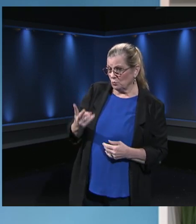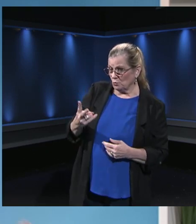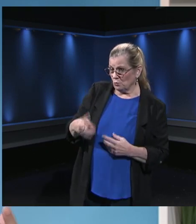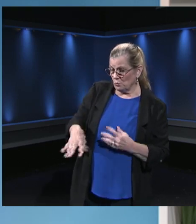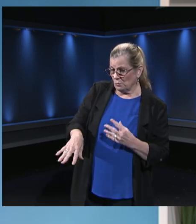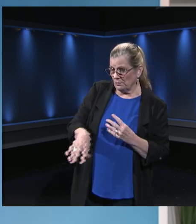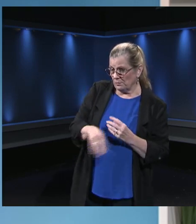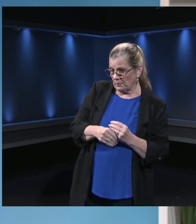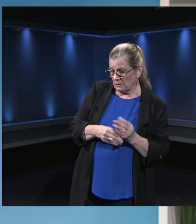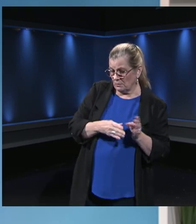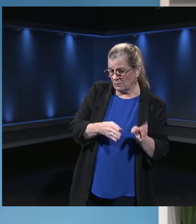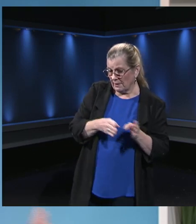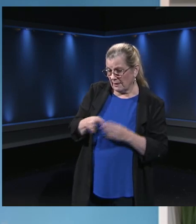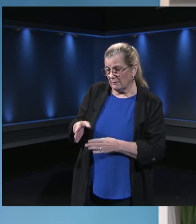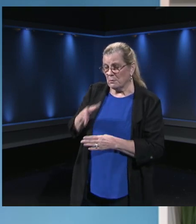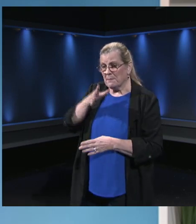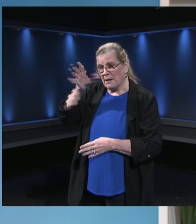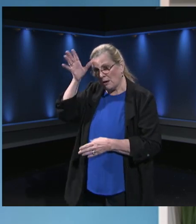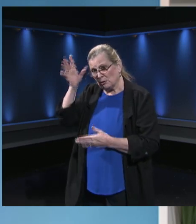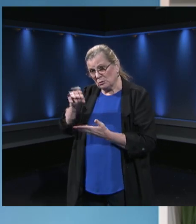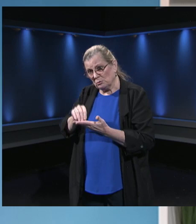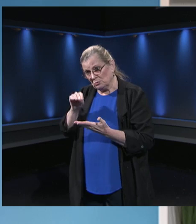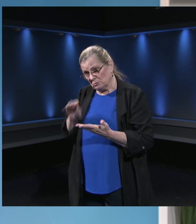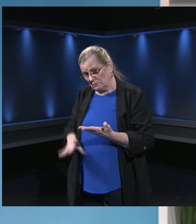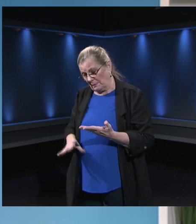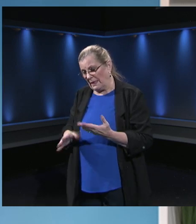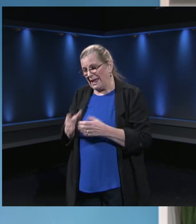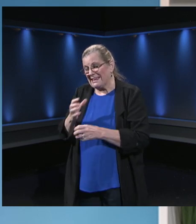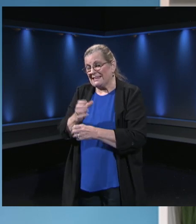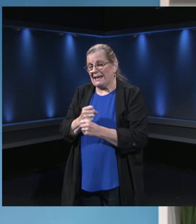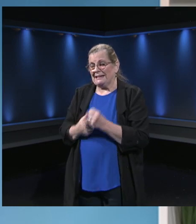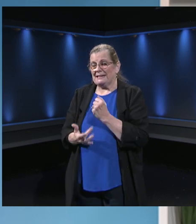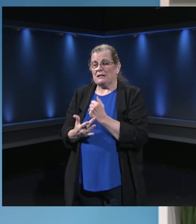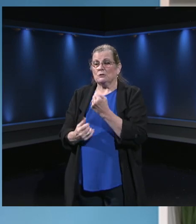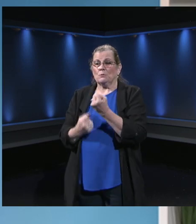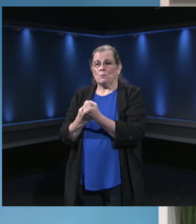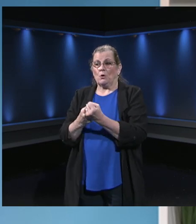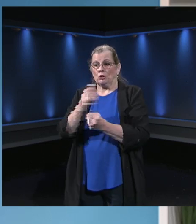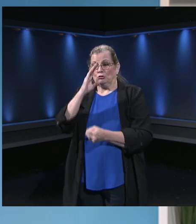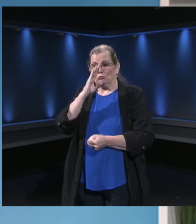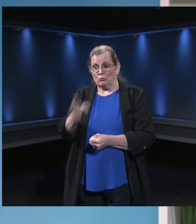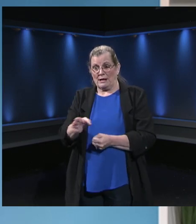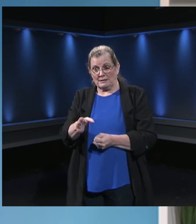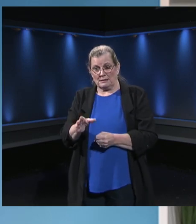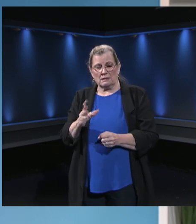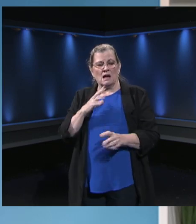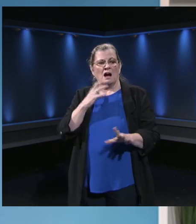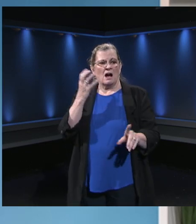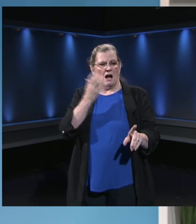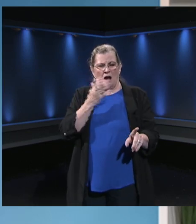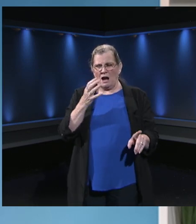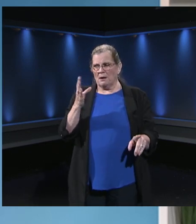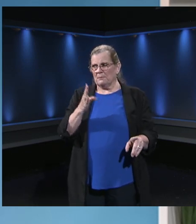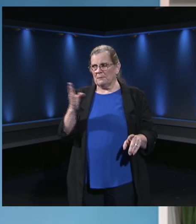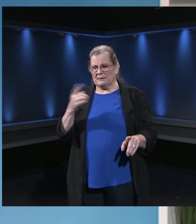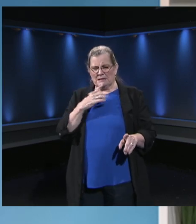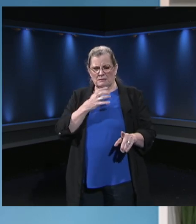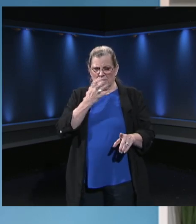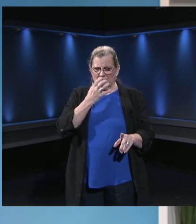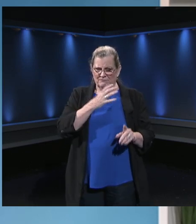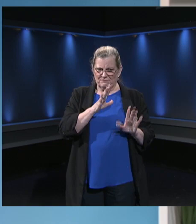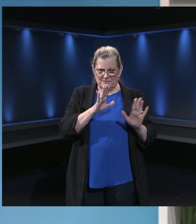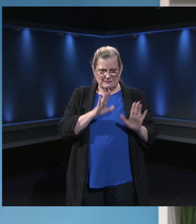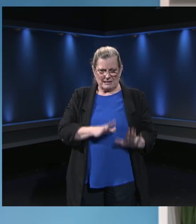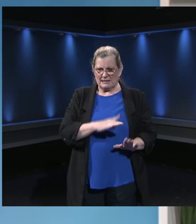students can help ask for help directly without having to go through the teacher. Fantastic. Yeah. Tell us about that. So the one is